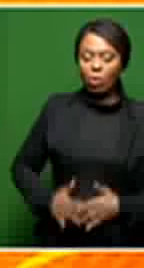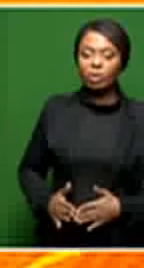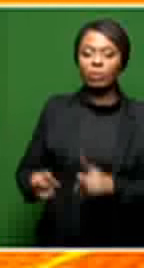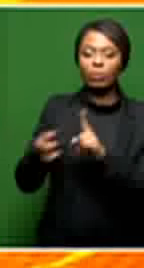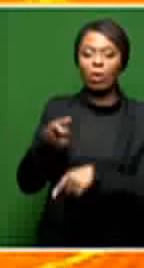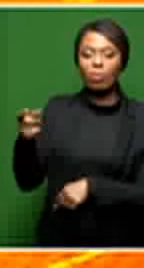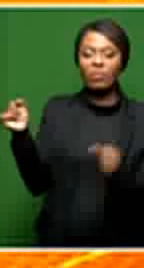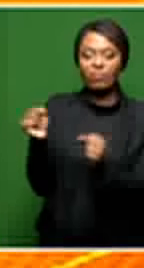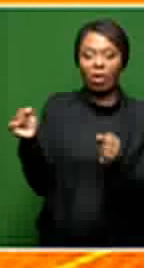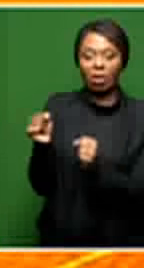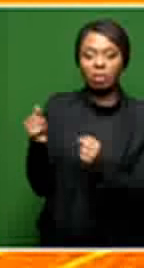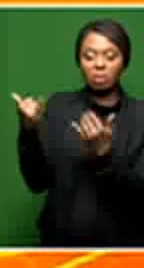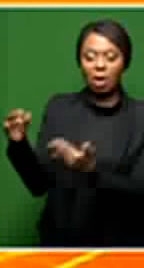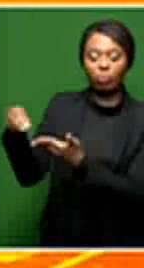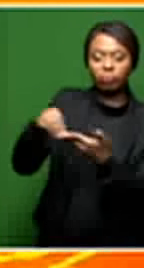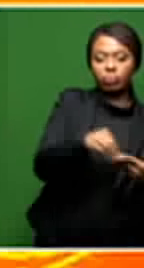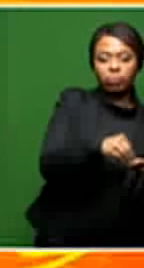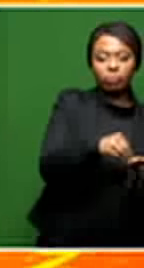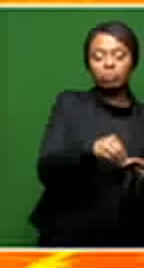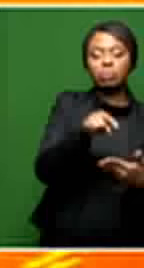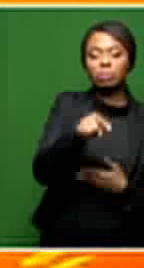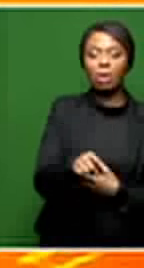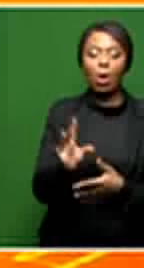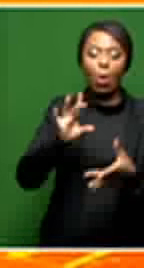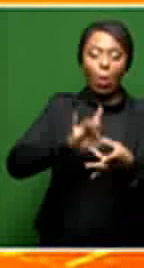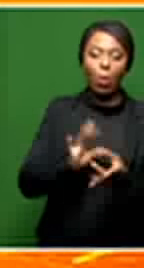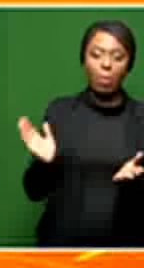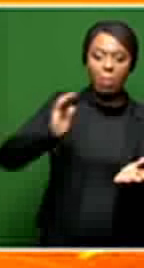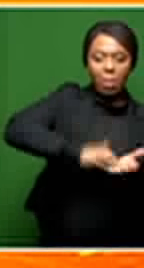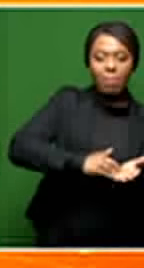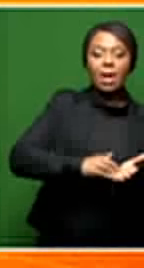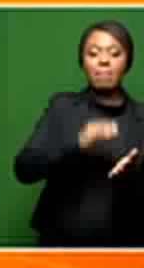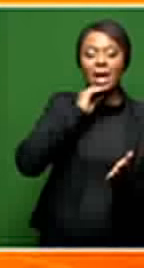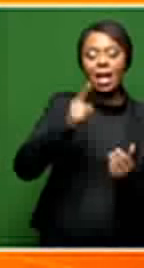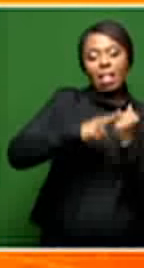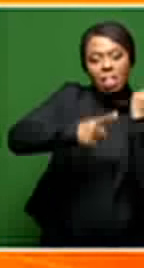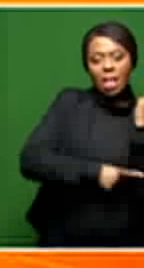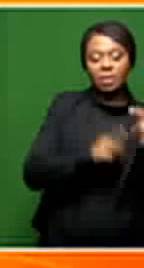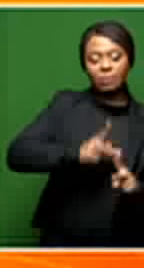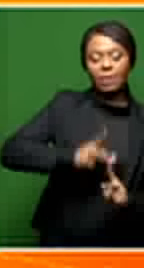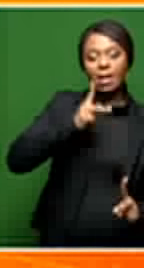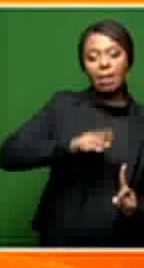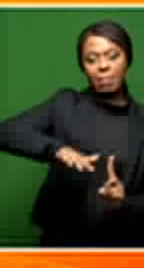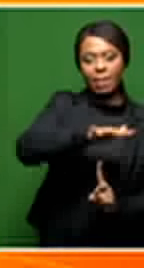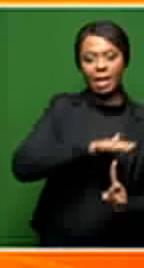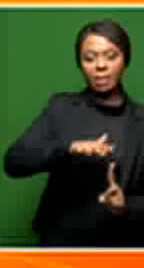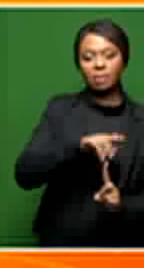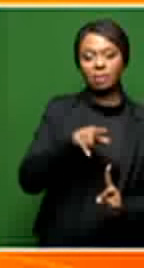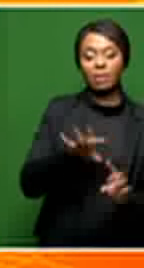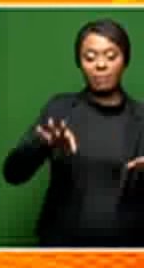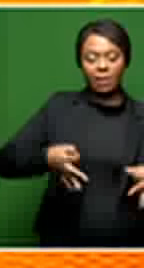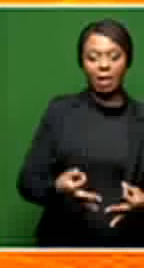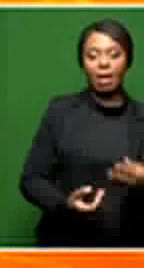mochori, making its way to her home, where she'll make her final stop and a final journey home. We'll definitely give you an update as